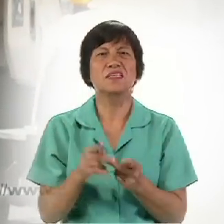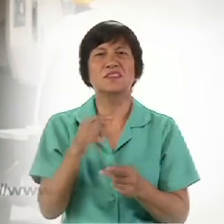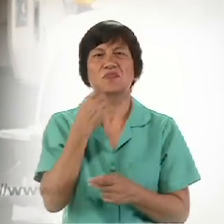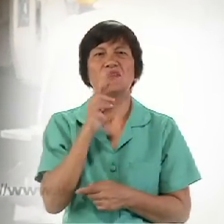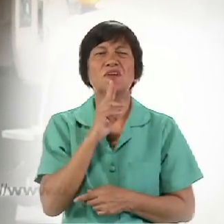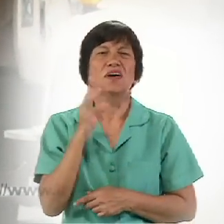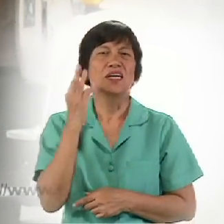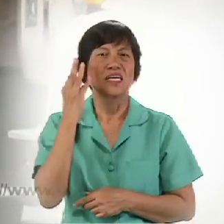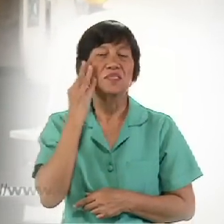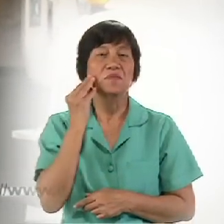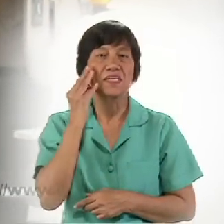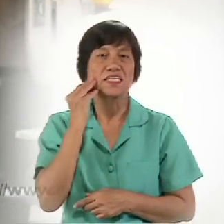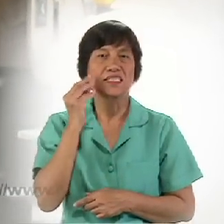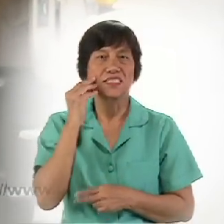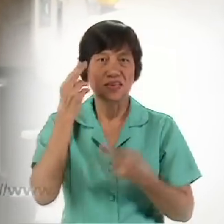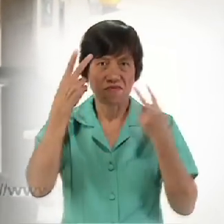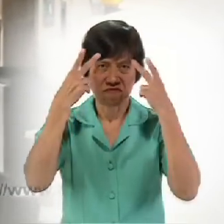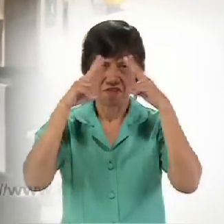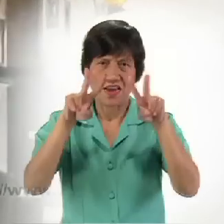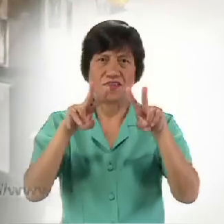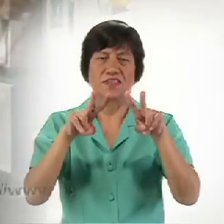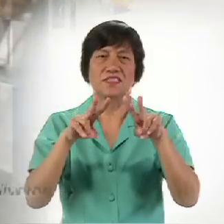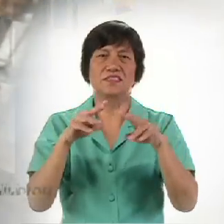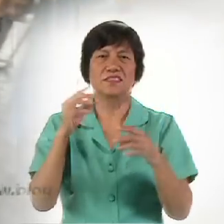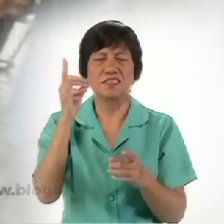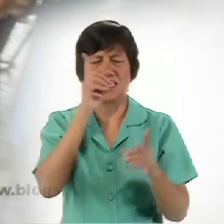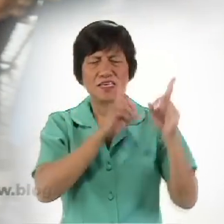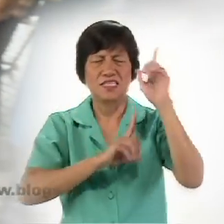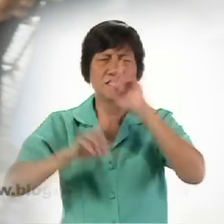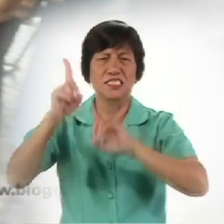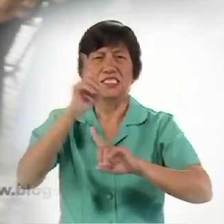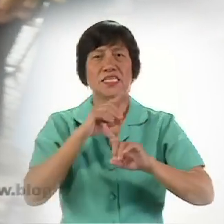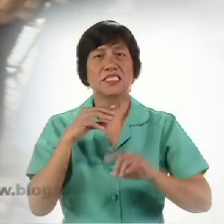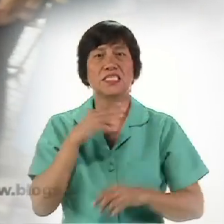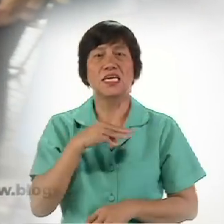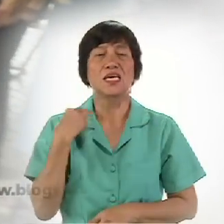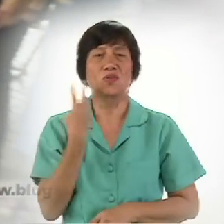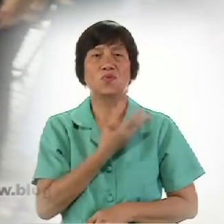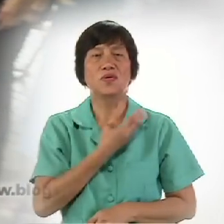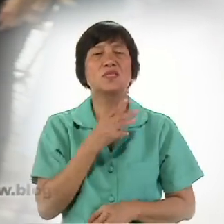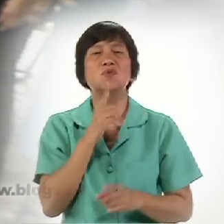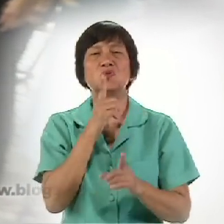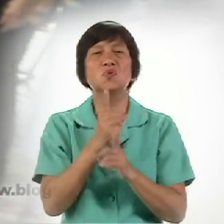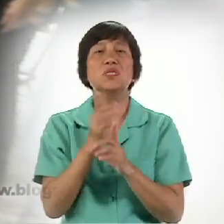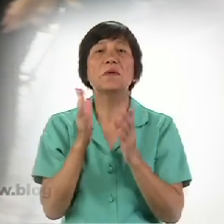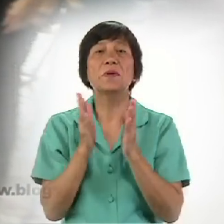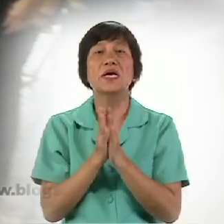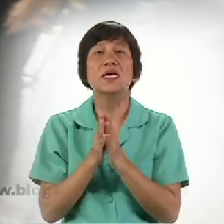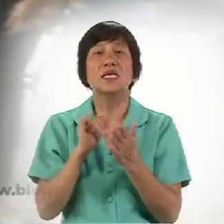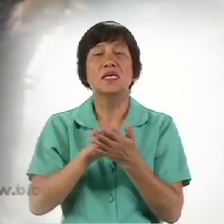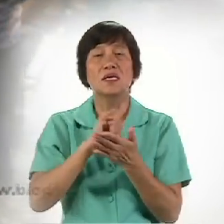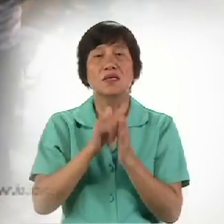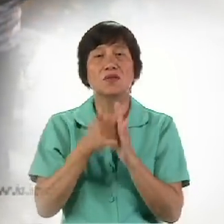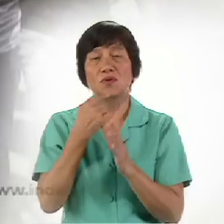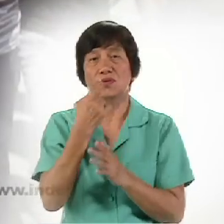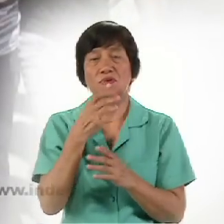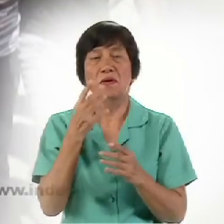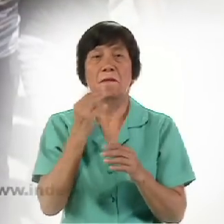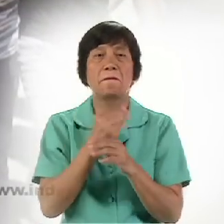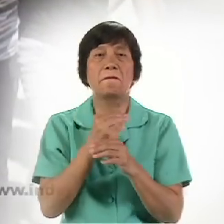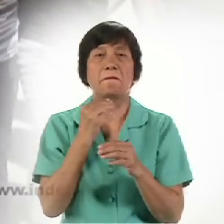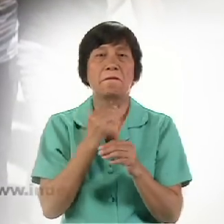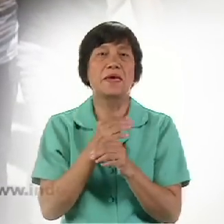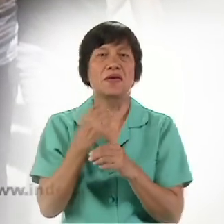Violence Distress And we Pray We are Really Praying That those Who have Made wrong